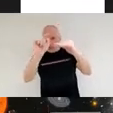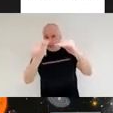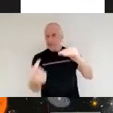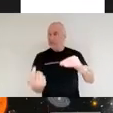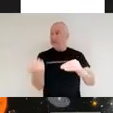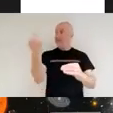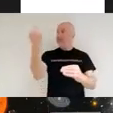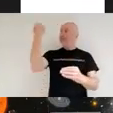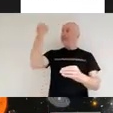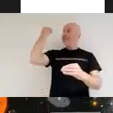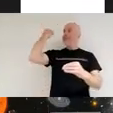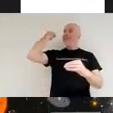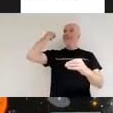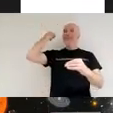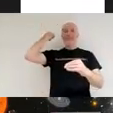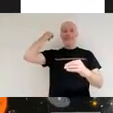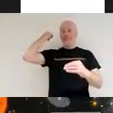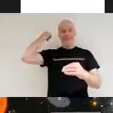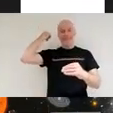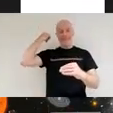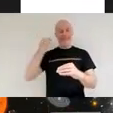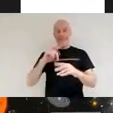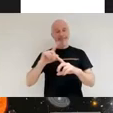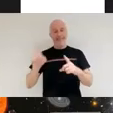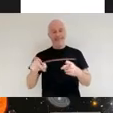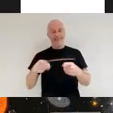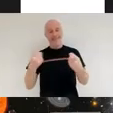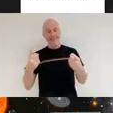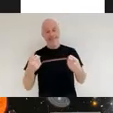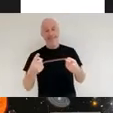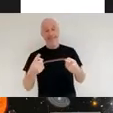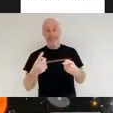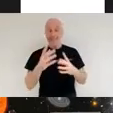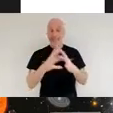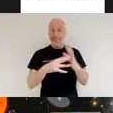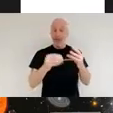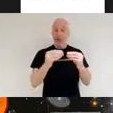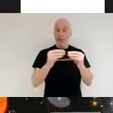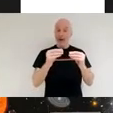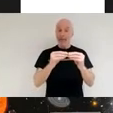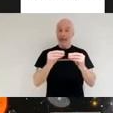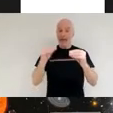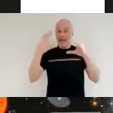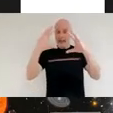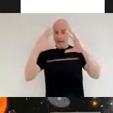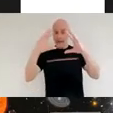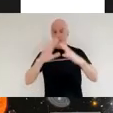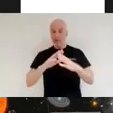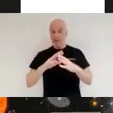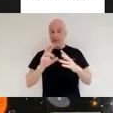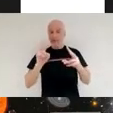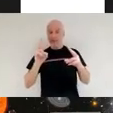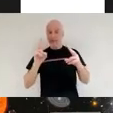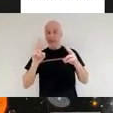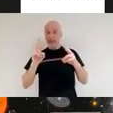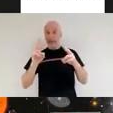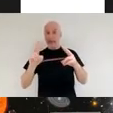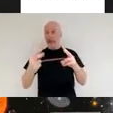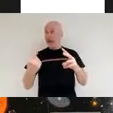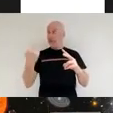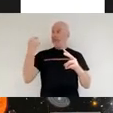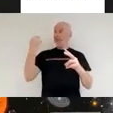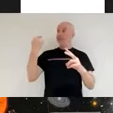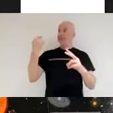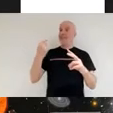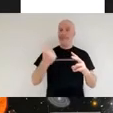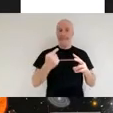we could but with the web telescope because we're going to be looking in the infrared this inflation effect that was caused